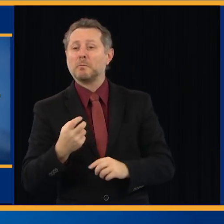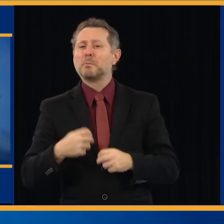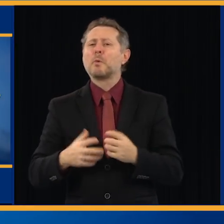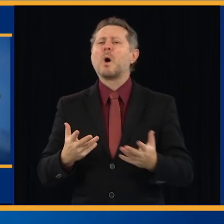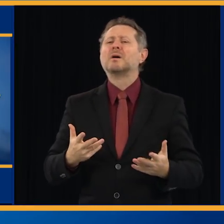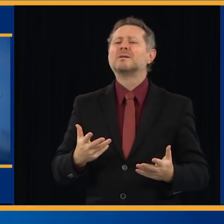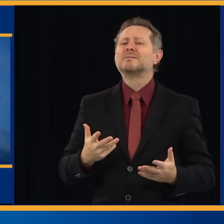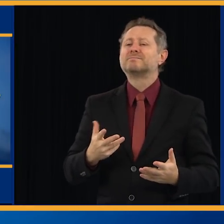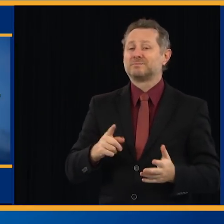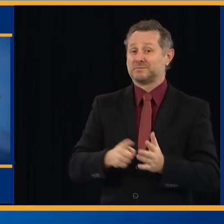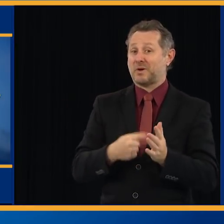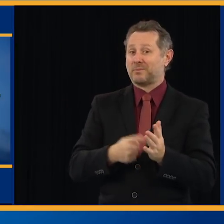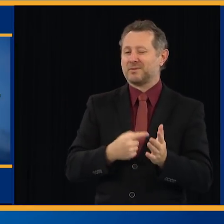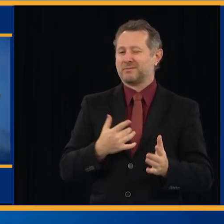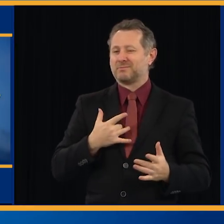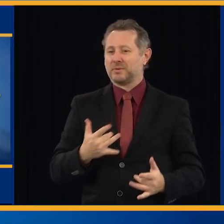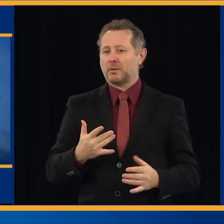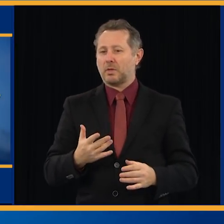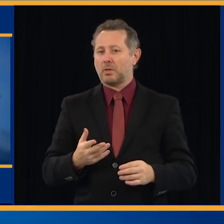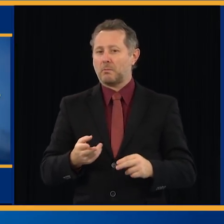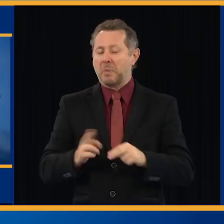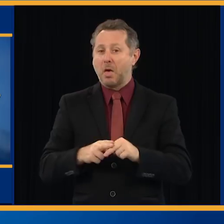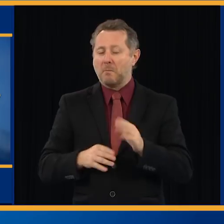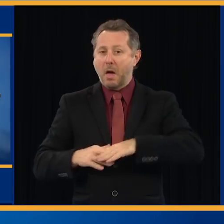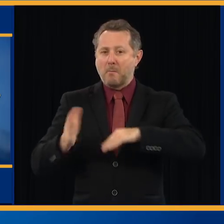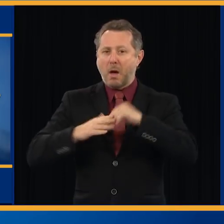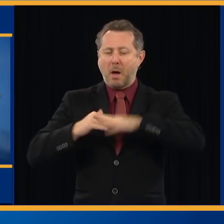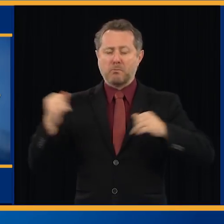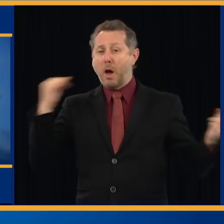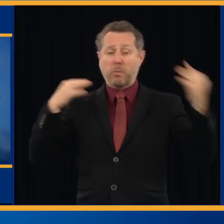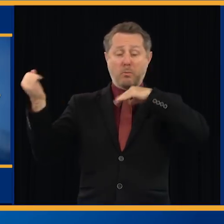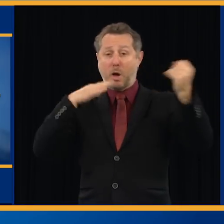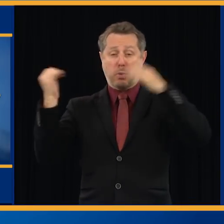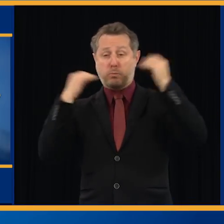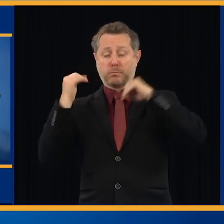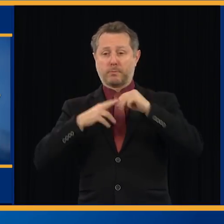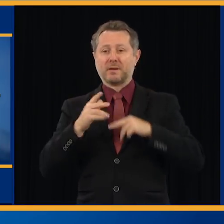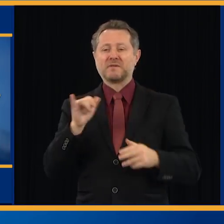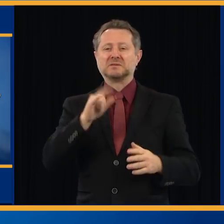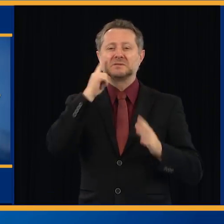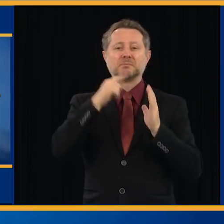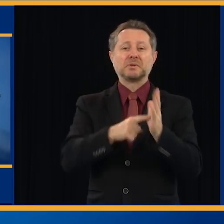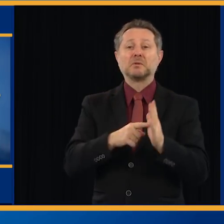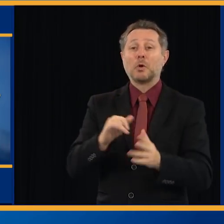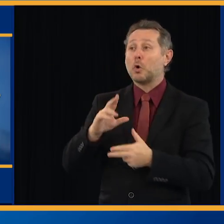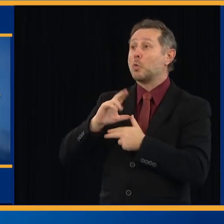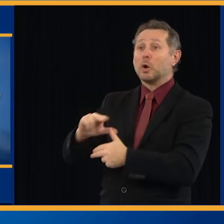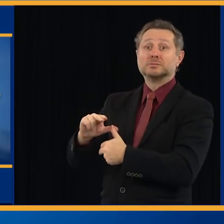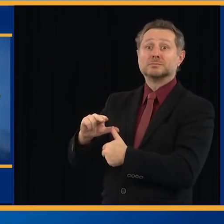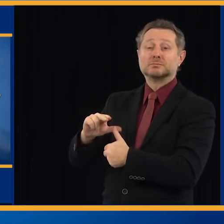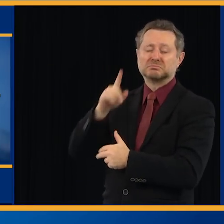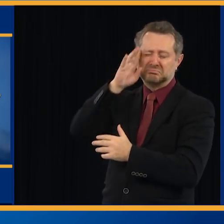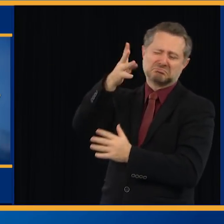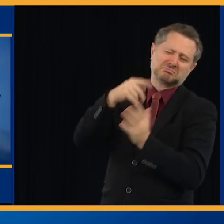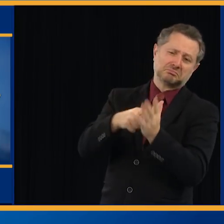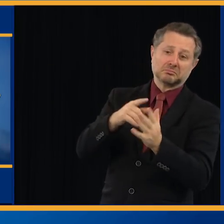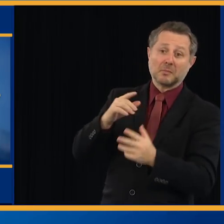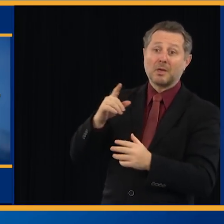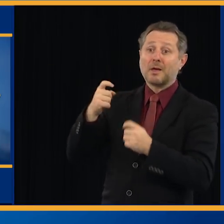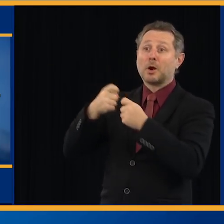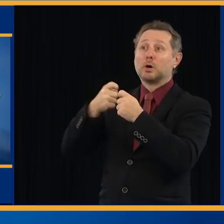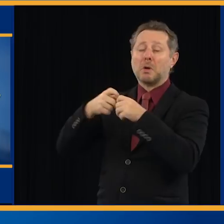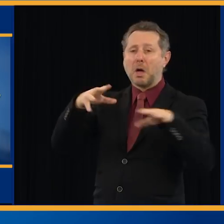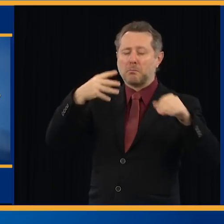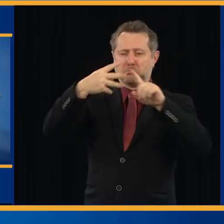compound, right? You're in the middle of a hurricane. The power lines go down.